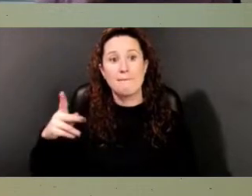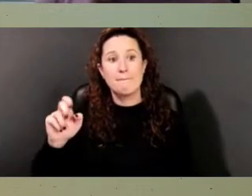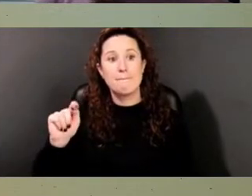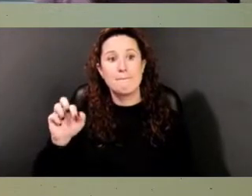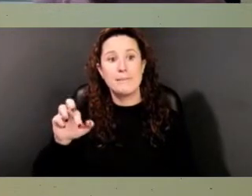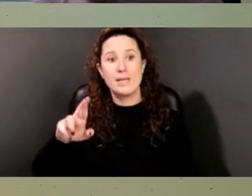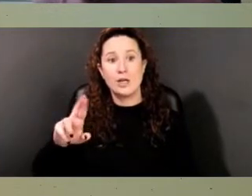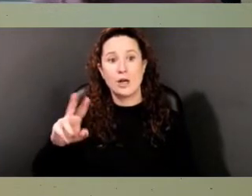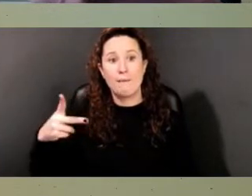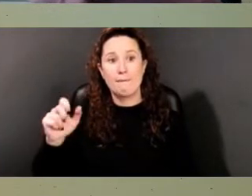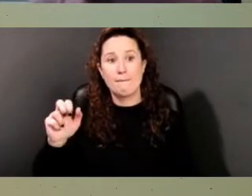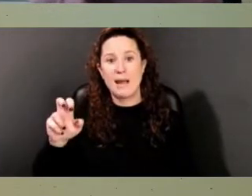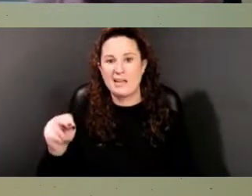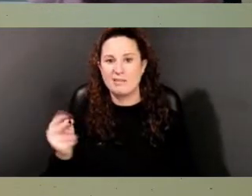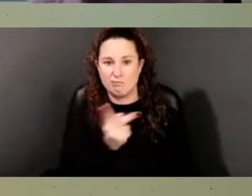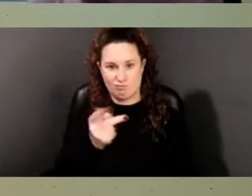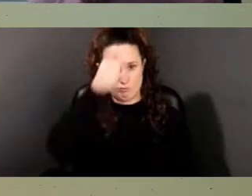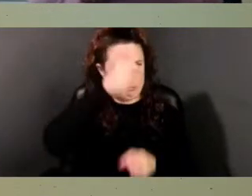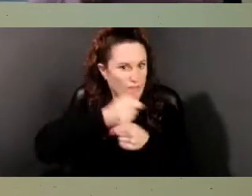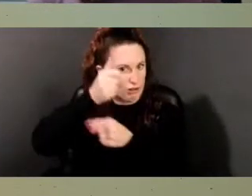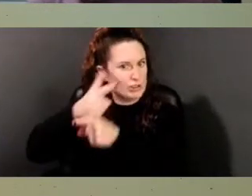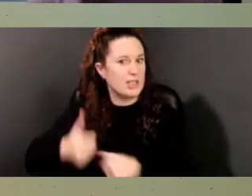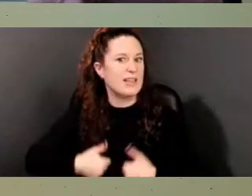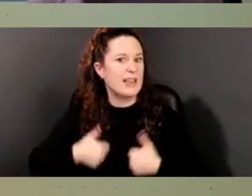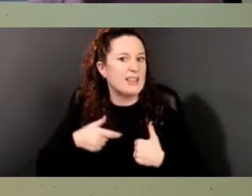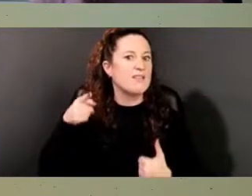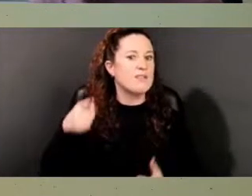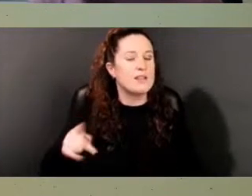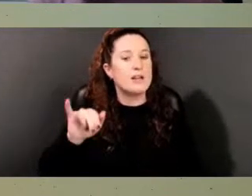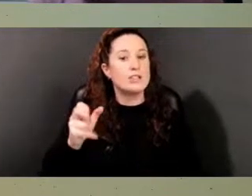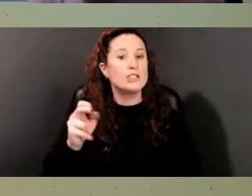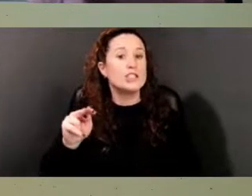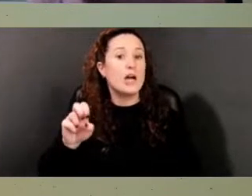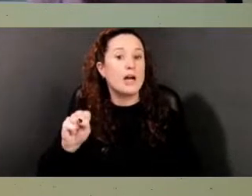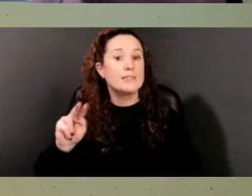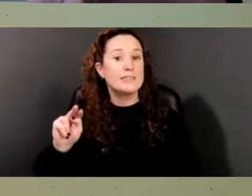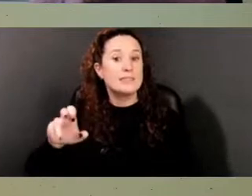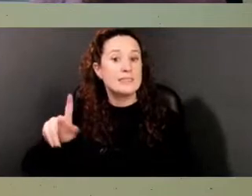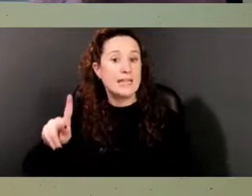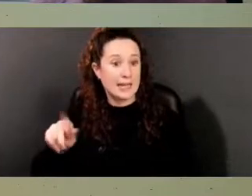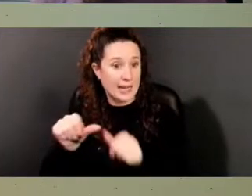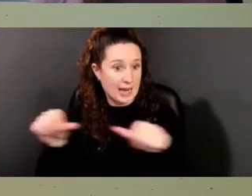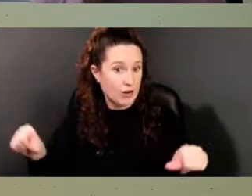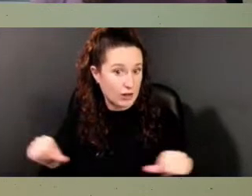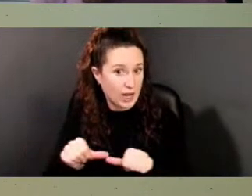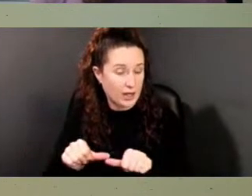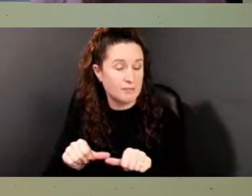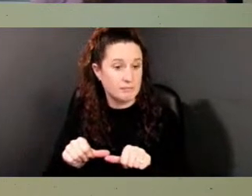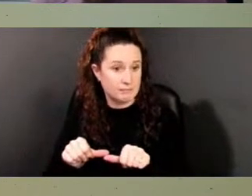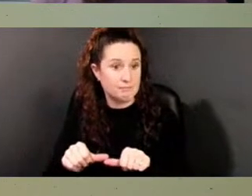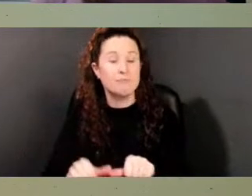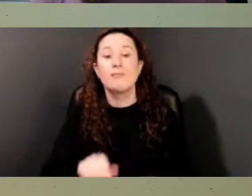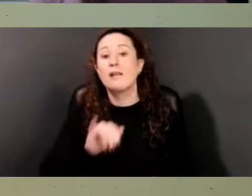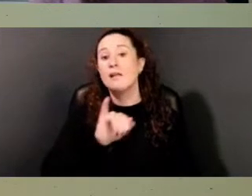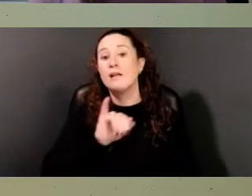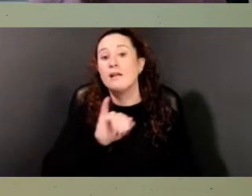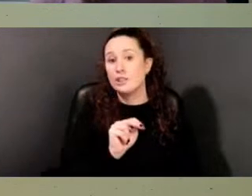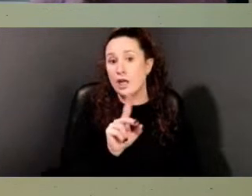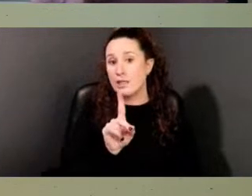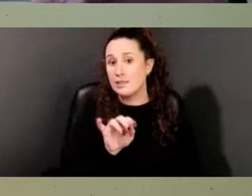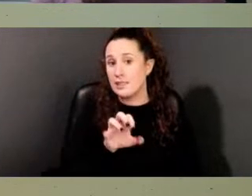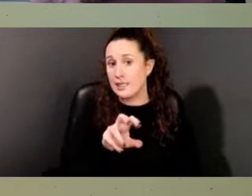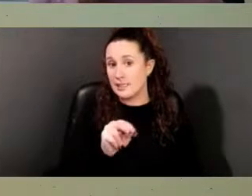lived and worked in the Jones Neck area. They had been tenants of Nathaniel Luff. After John Dickinson purchased the Luff property,